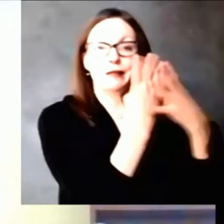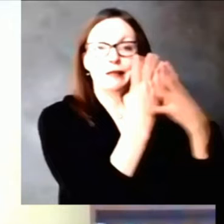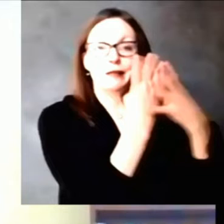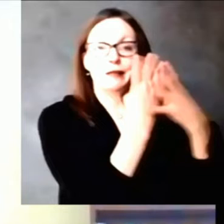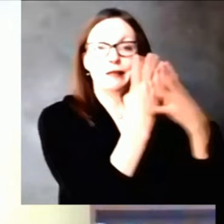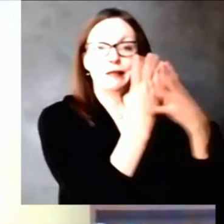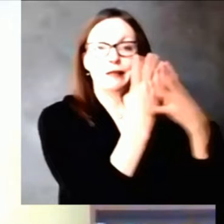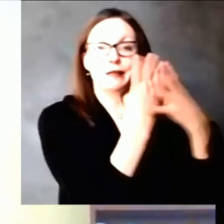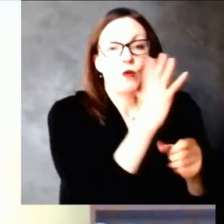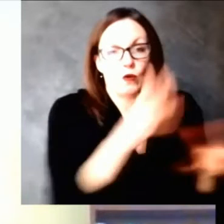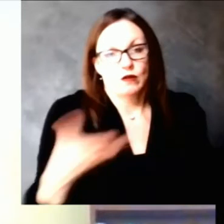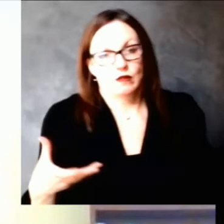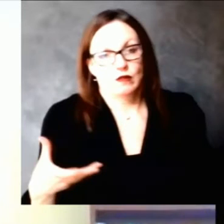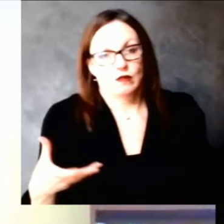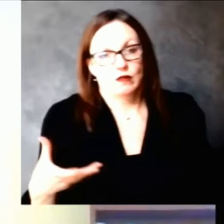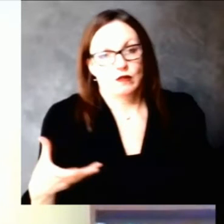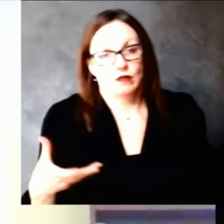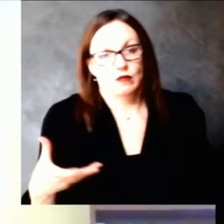virus